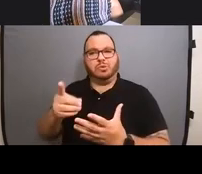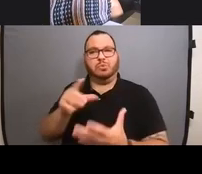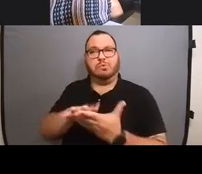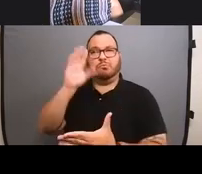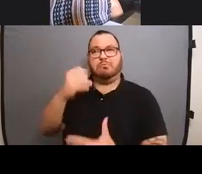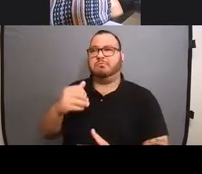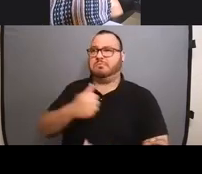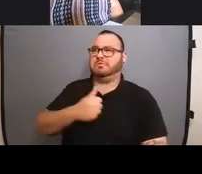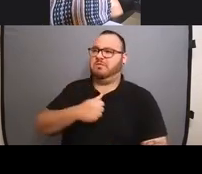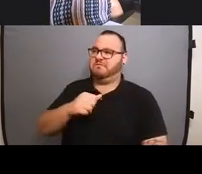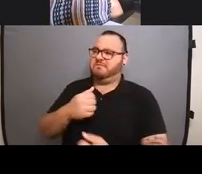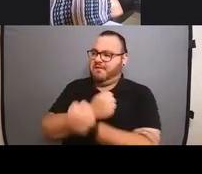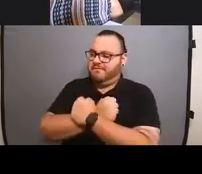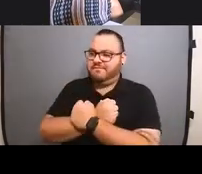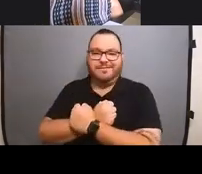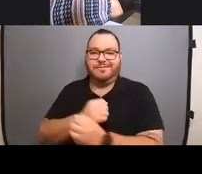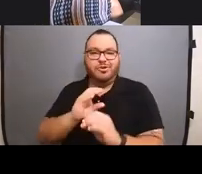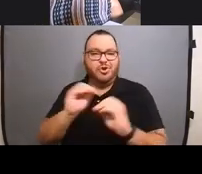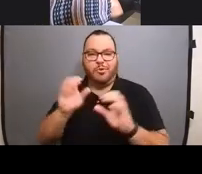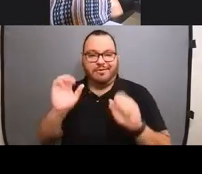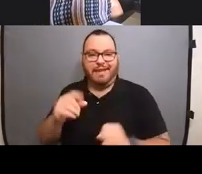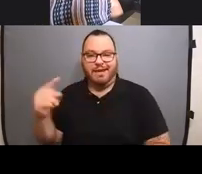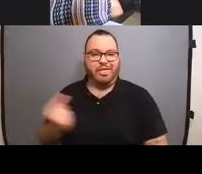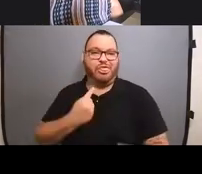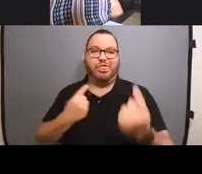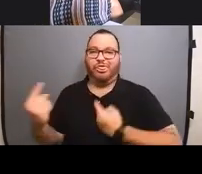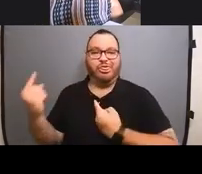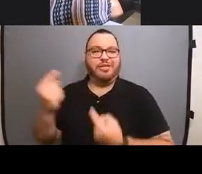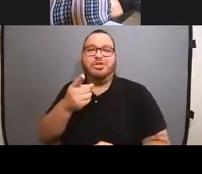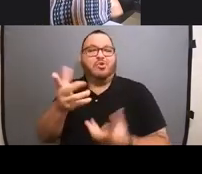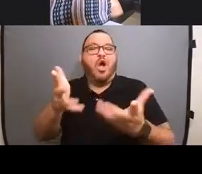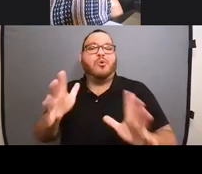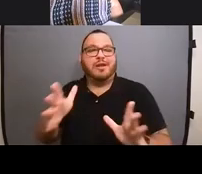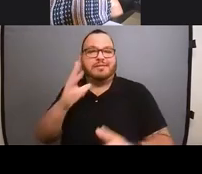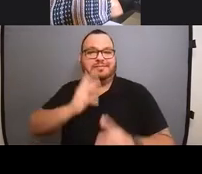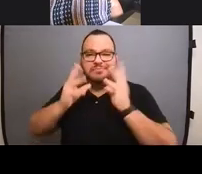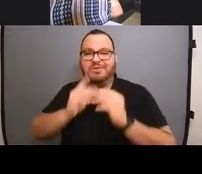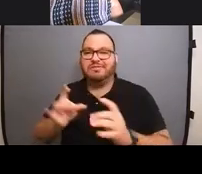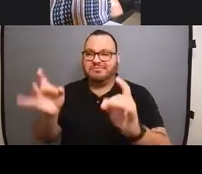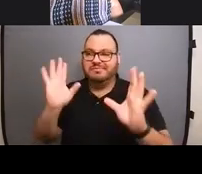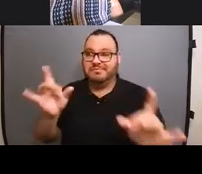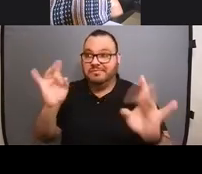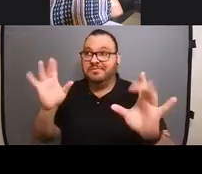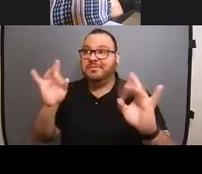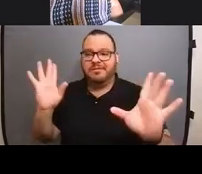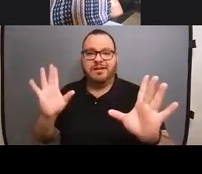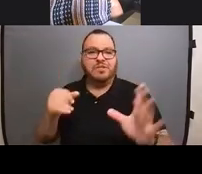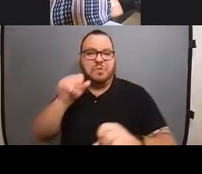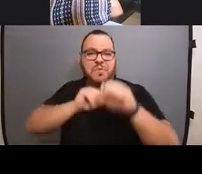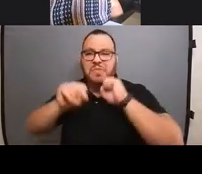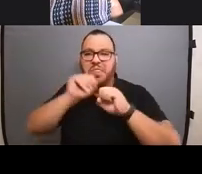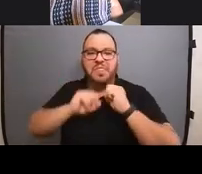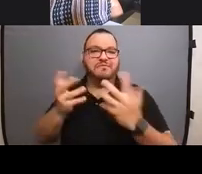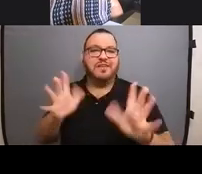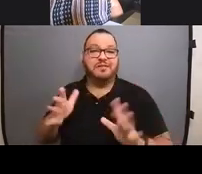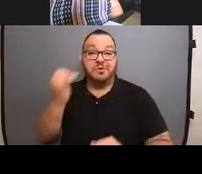nobody going to be able to get to you. You've already been through hell and made it through the fire and nothing they say is going to make the slightest